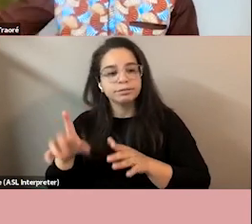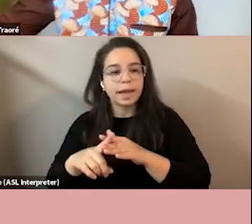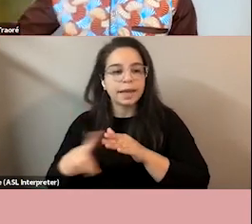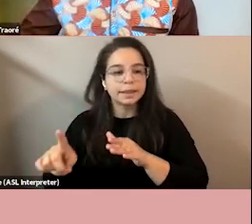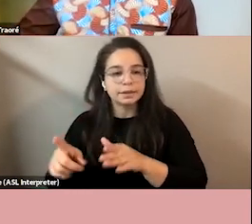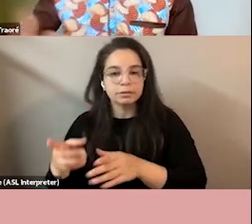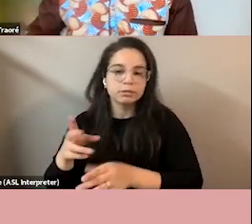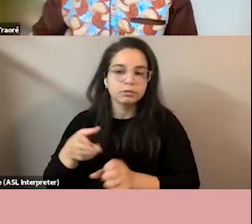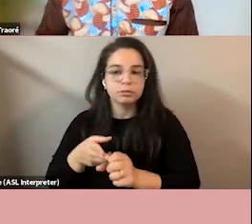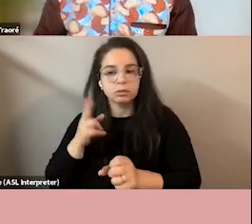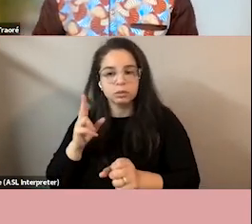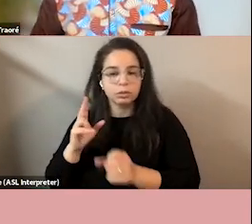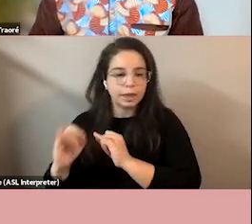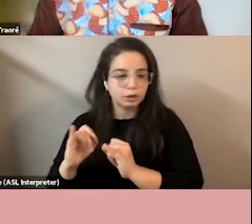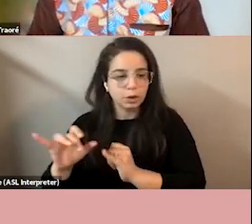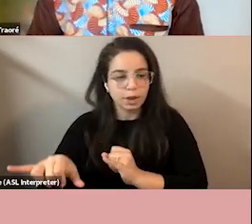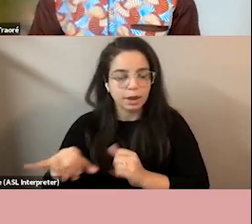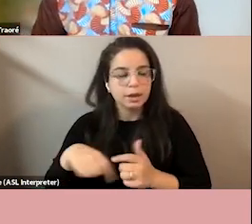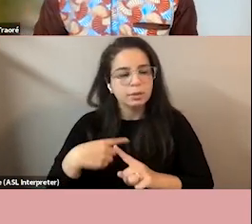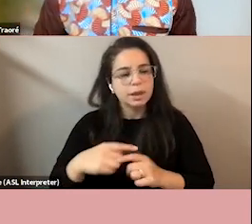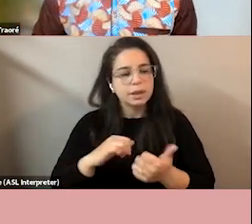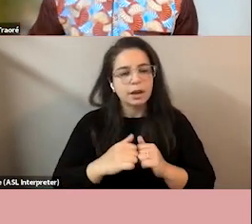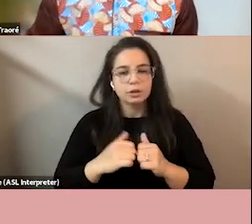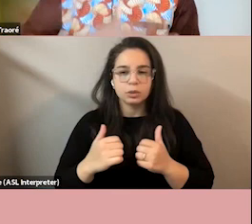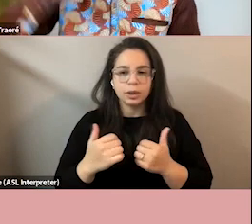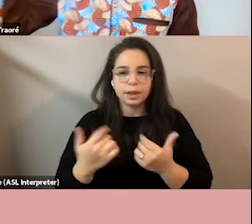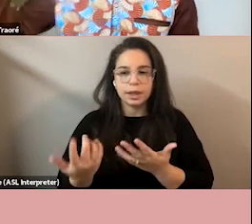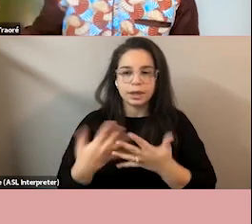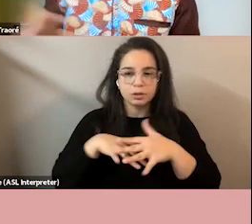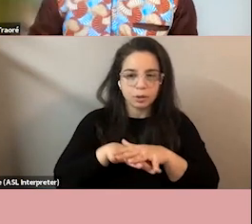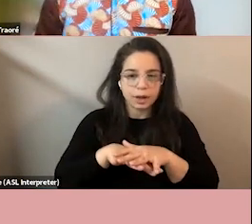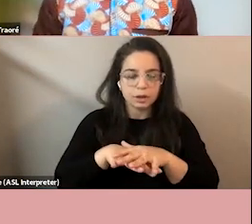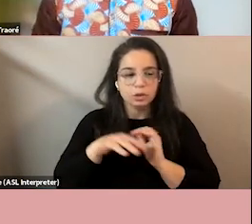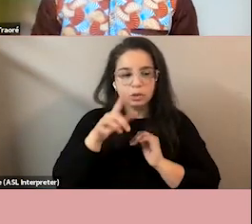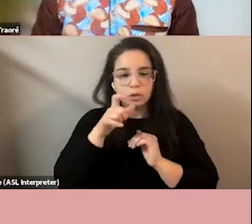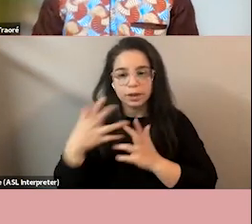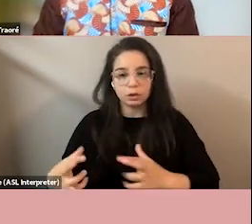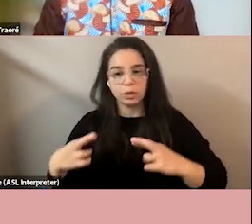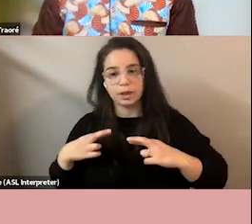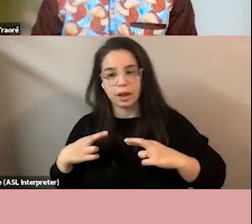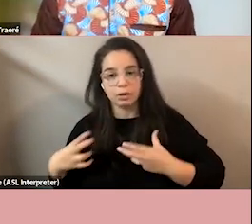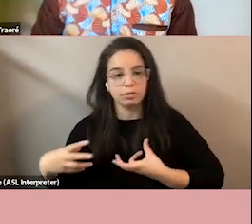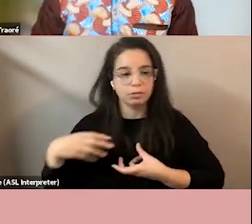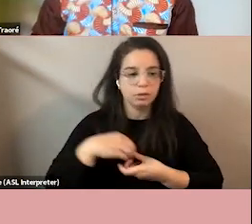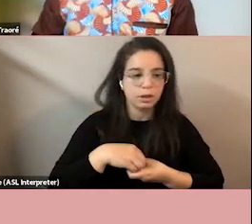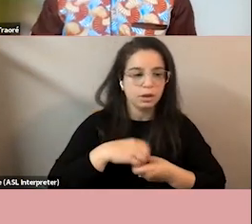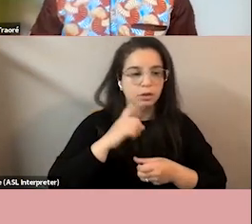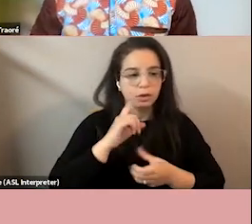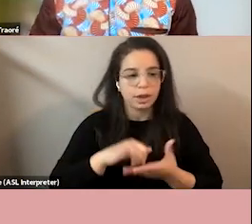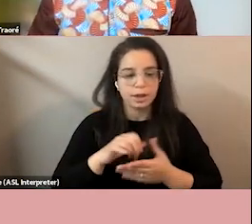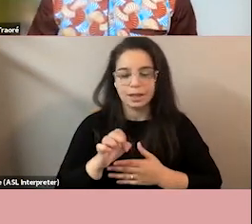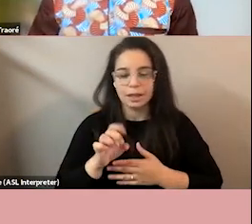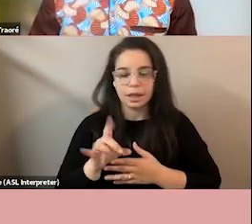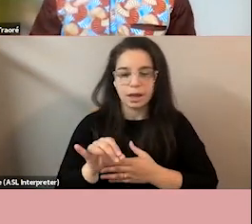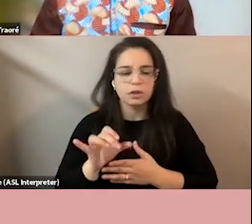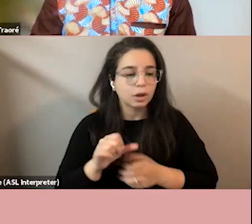integrate um retirees of sfu within the broader commitment of edi so that is